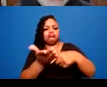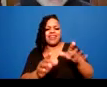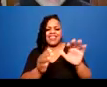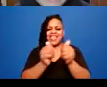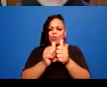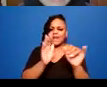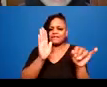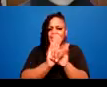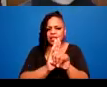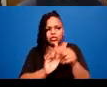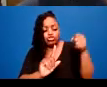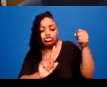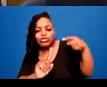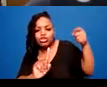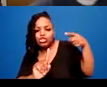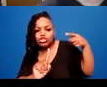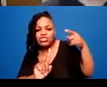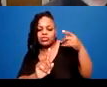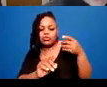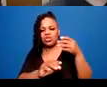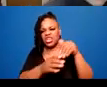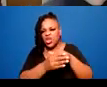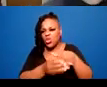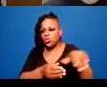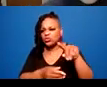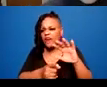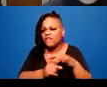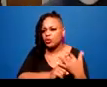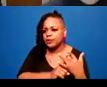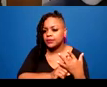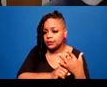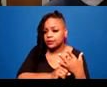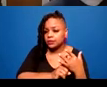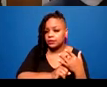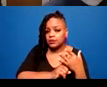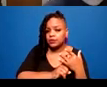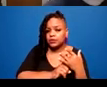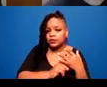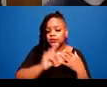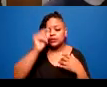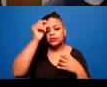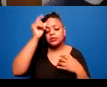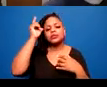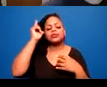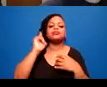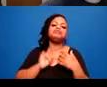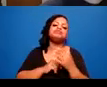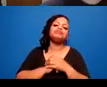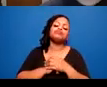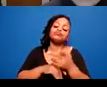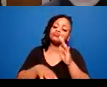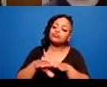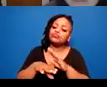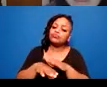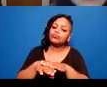environments and then move on to resilience. So just in case folks need a definition,